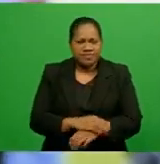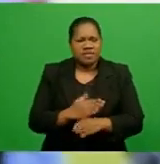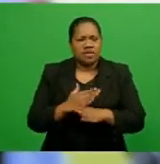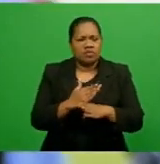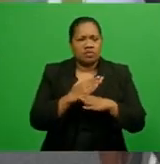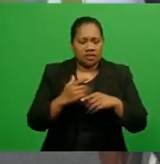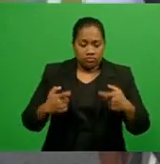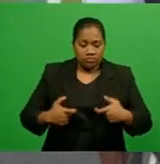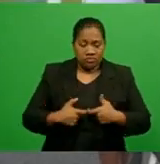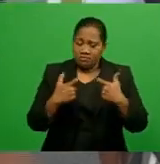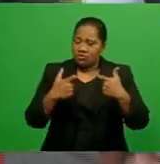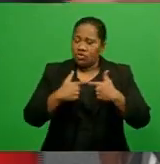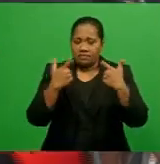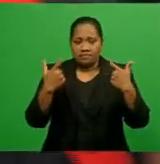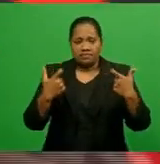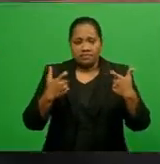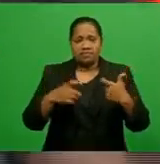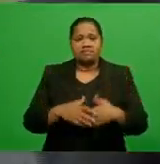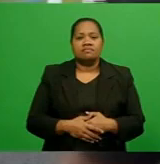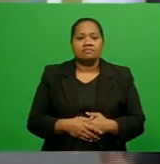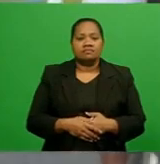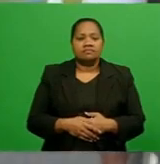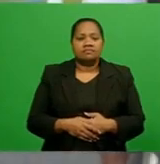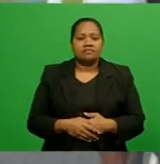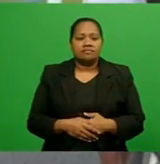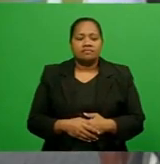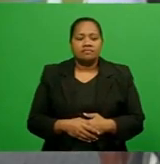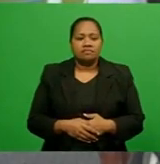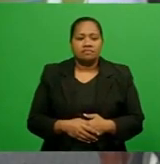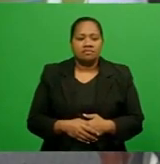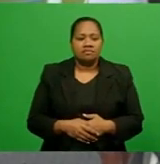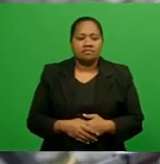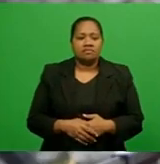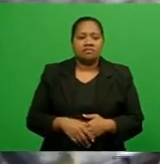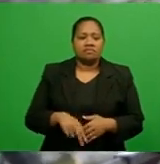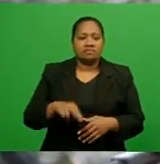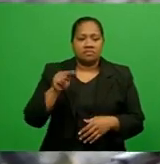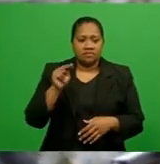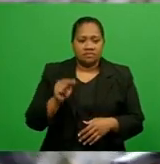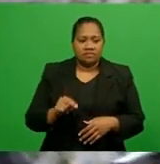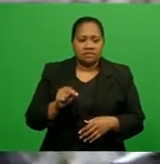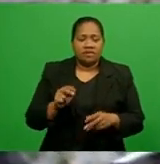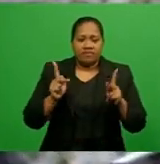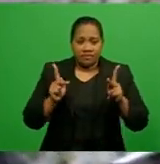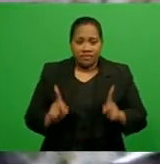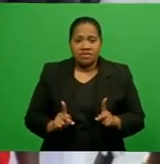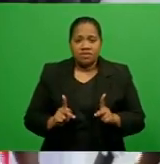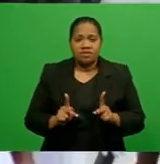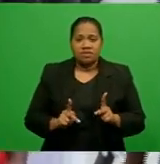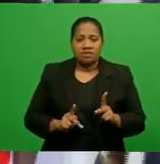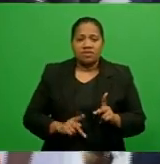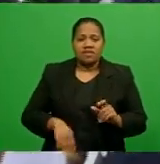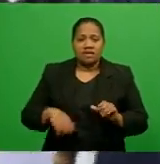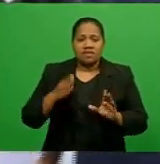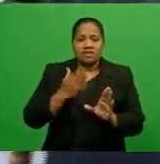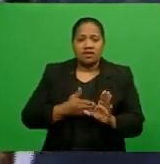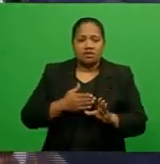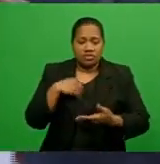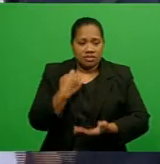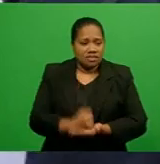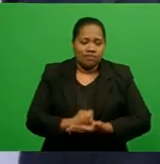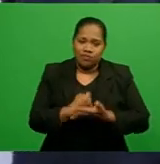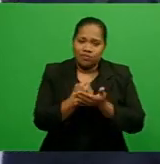requires the necessary physical and psychological support to personnel. Non